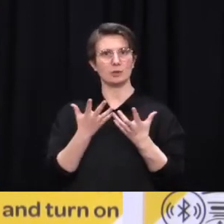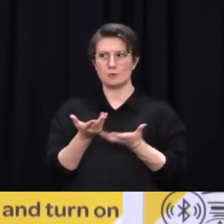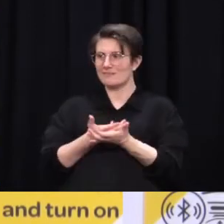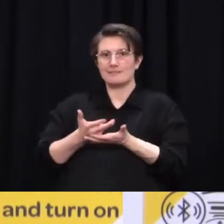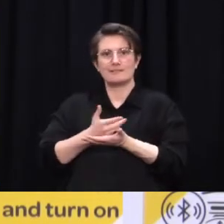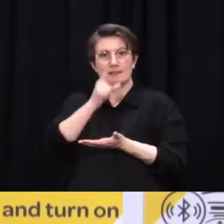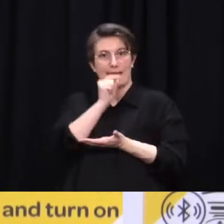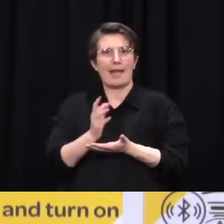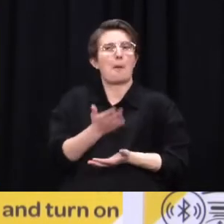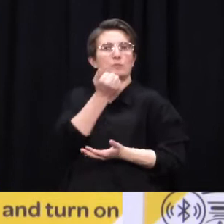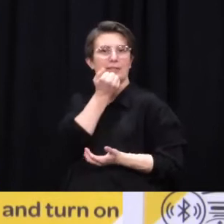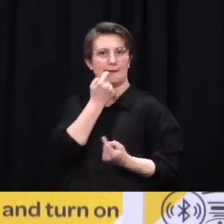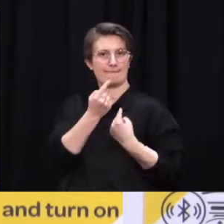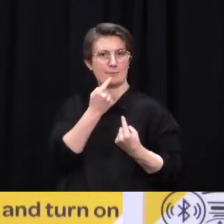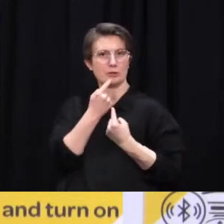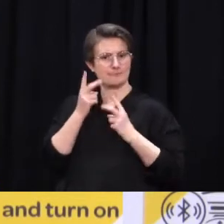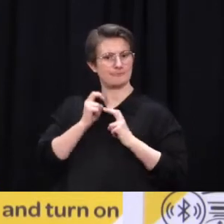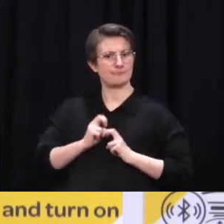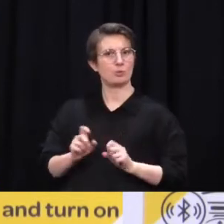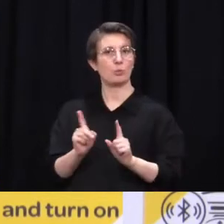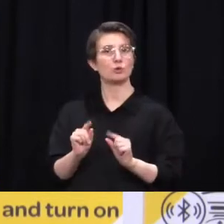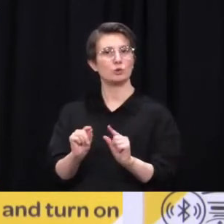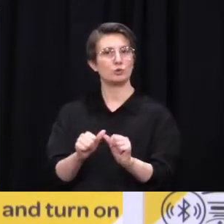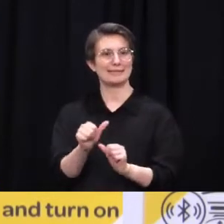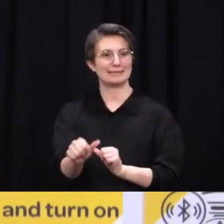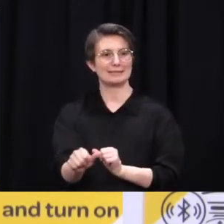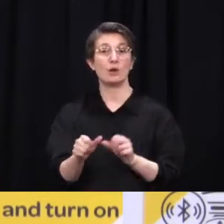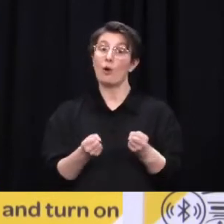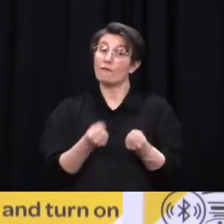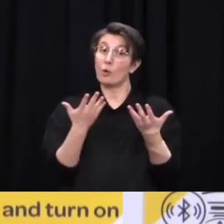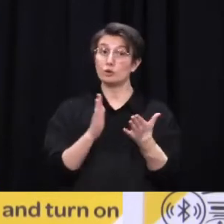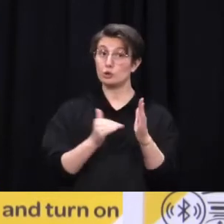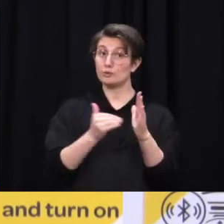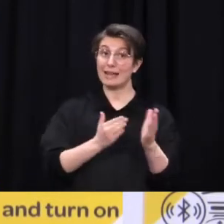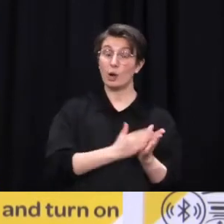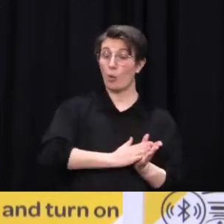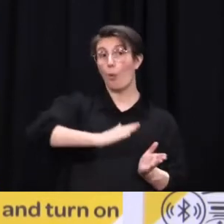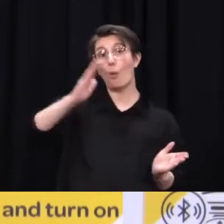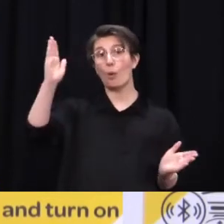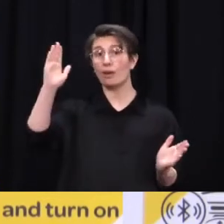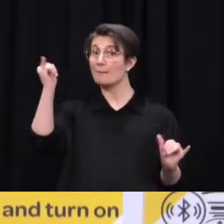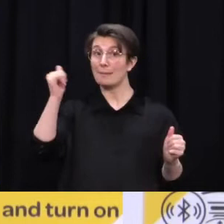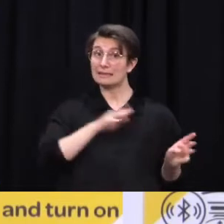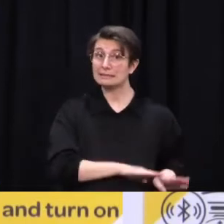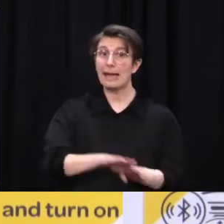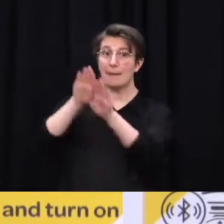before, regional boundaries are a possibility so that some, not everyone will stay at the same alert level right the way through. As we get a better handle on risk and